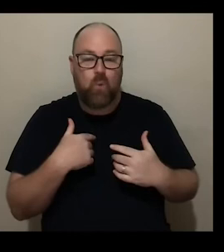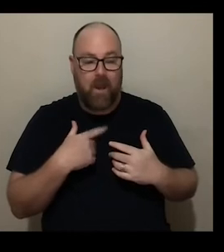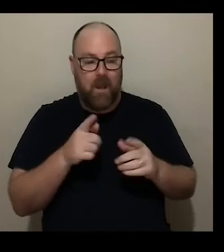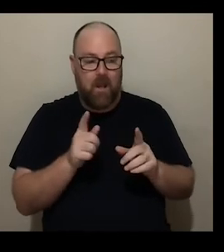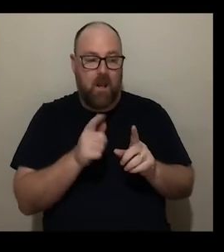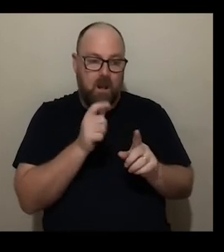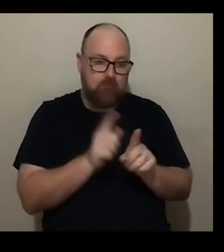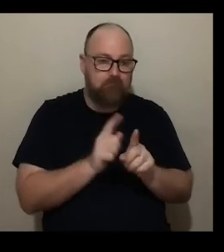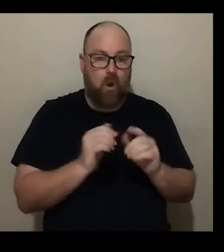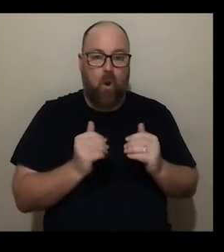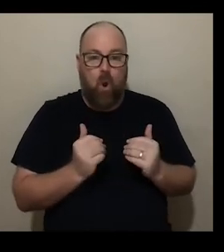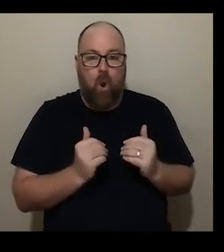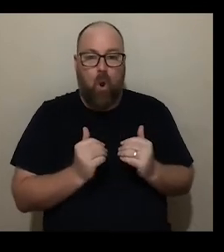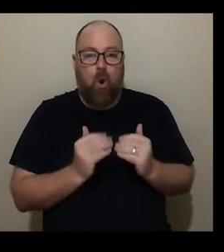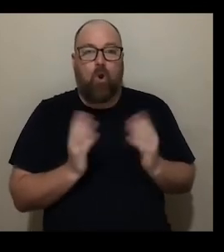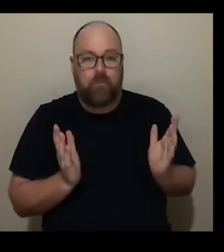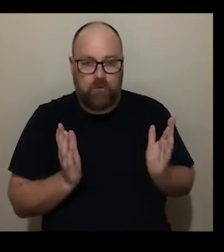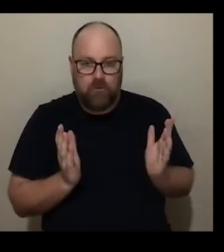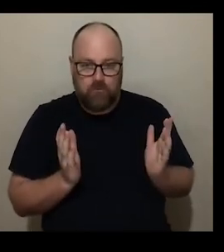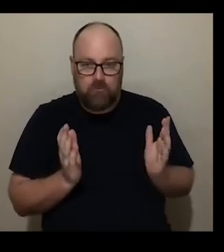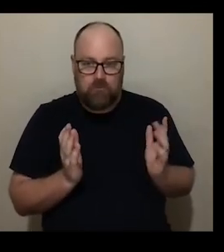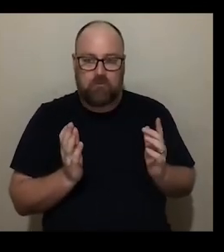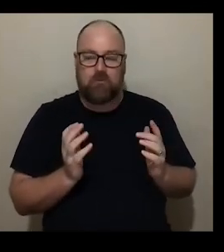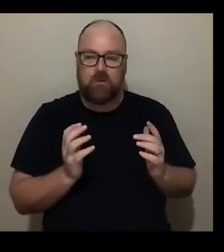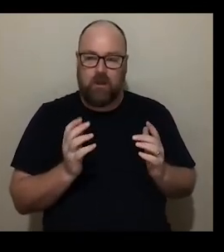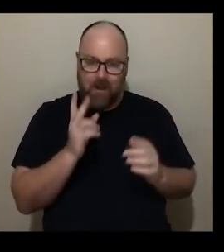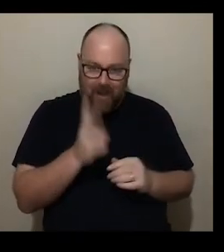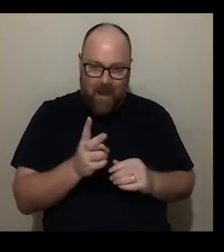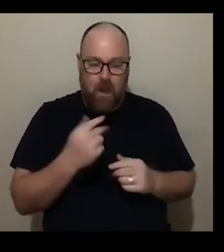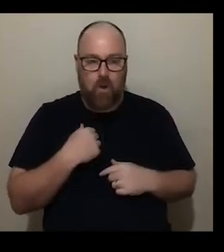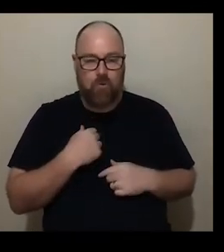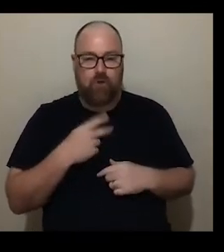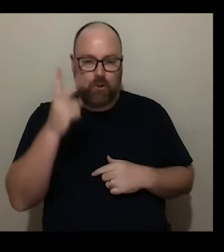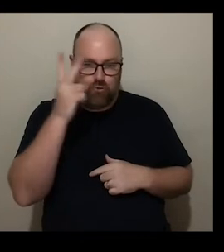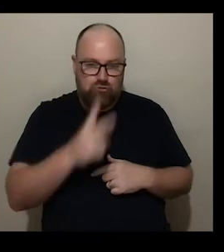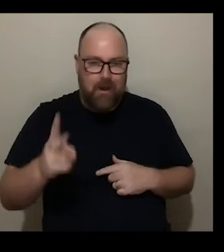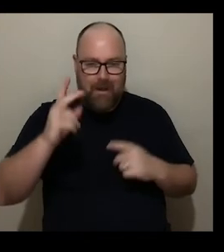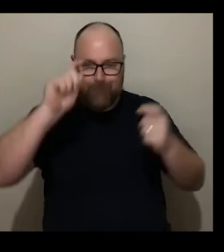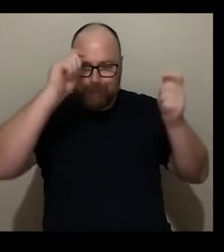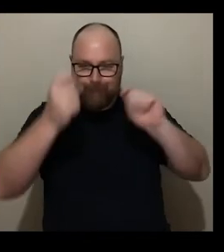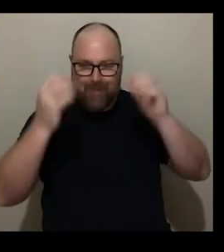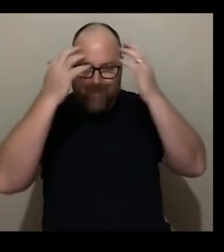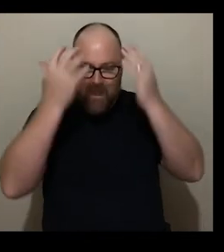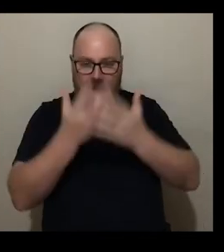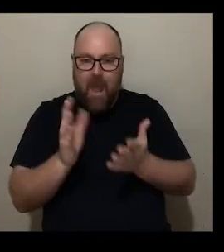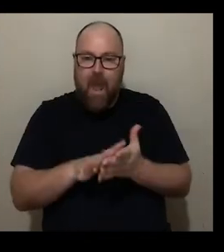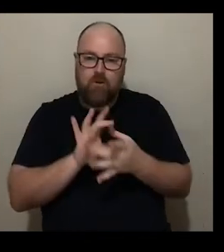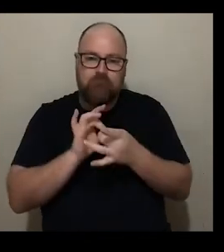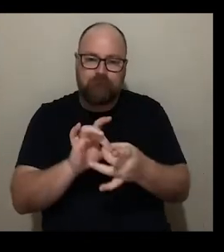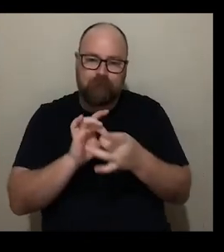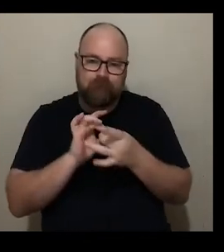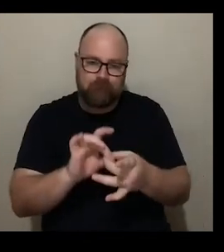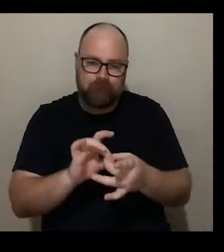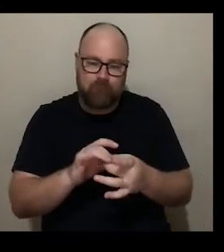a period where we were rethinking how we could engage with audiences um other than by in